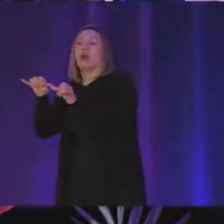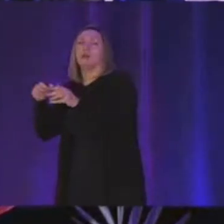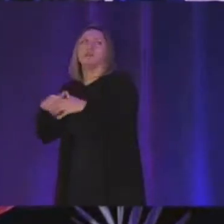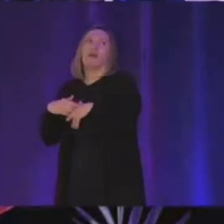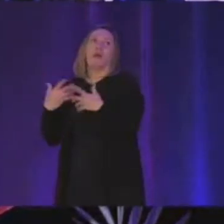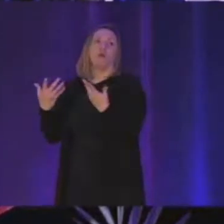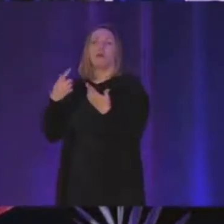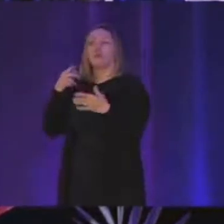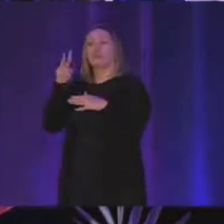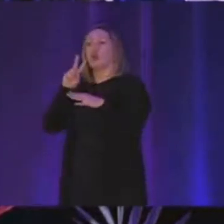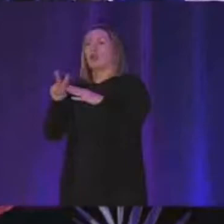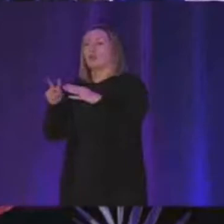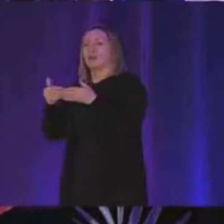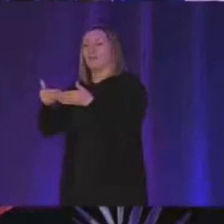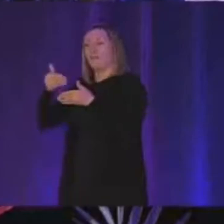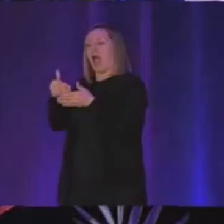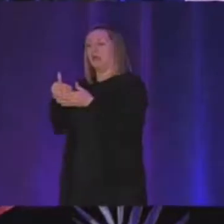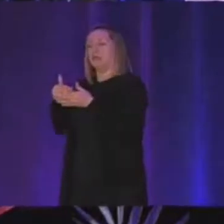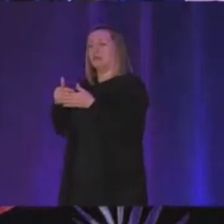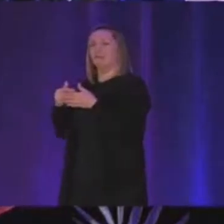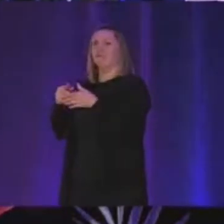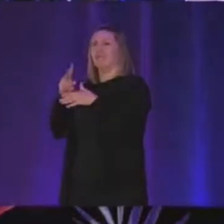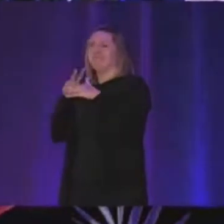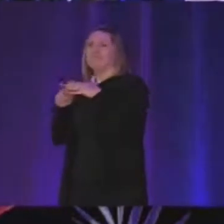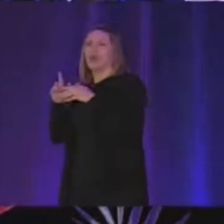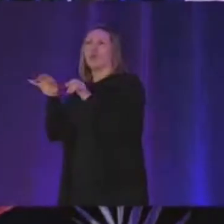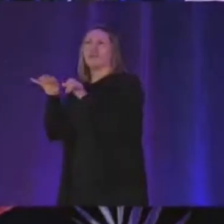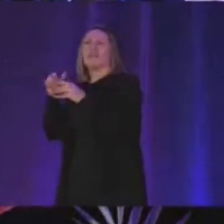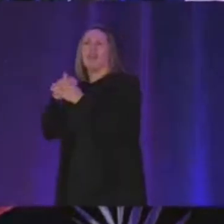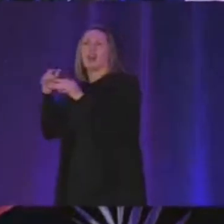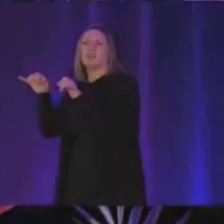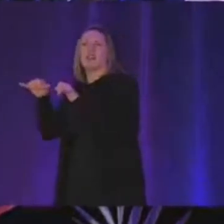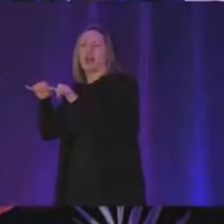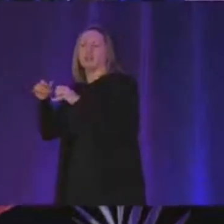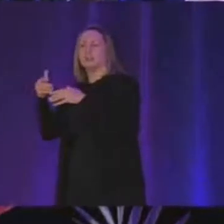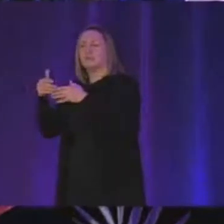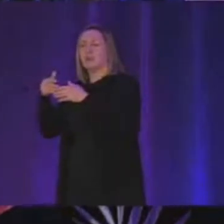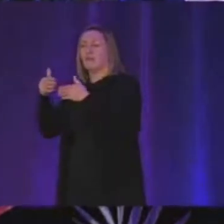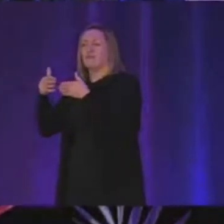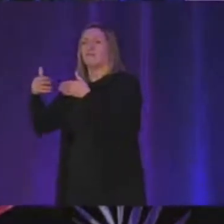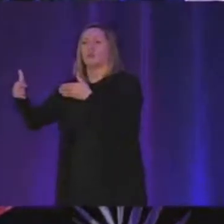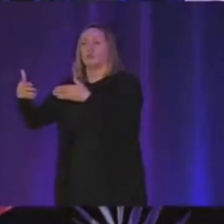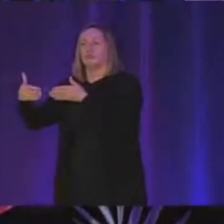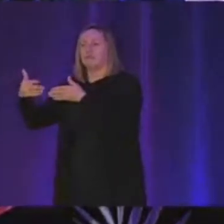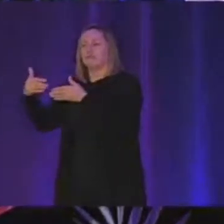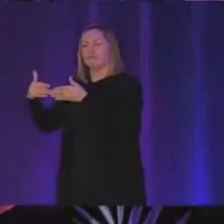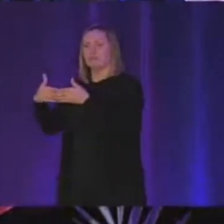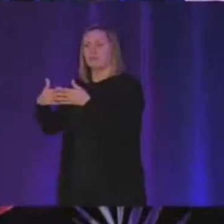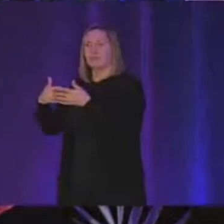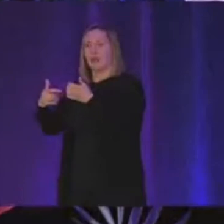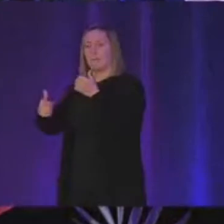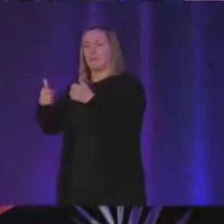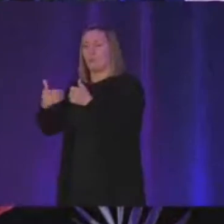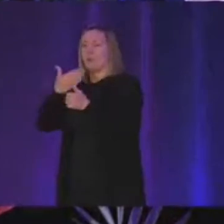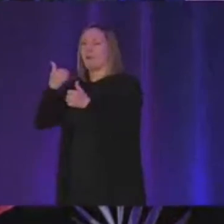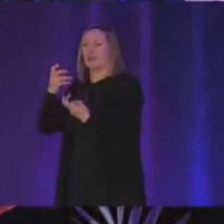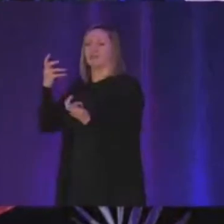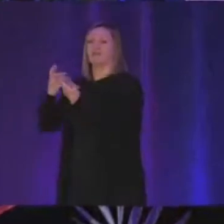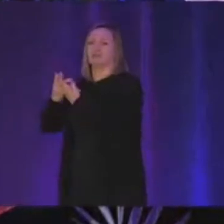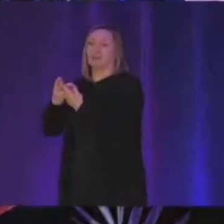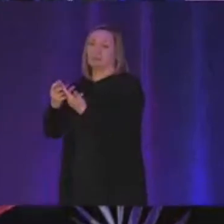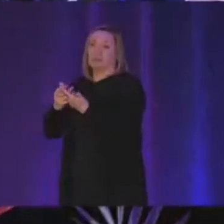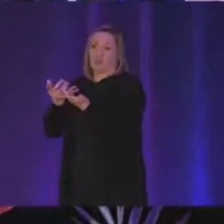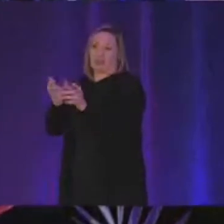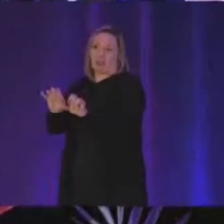try to predict in the past what file size i get and then i'm going to pick the best out of them and so this way you can even get like a